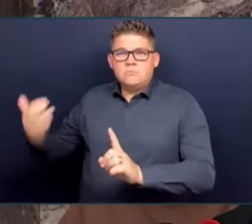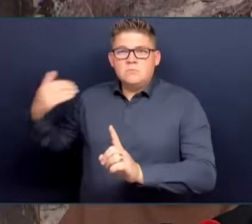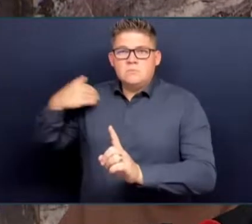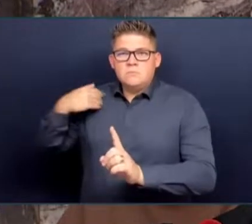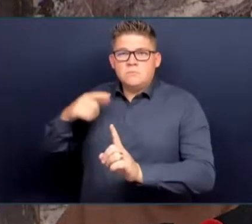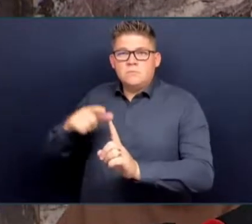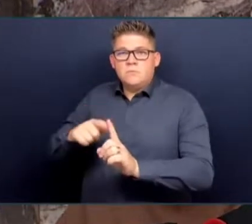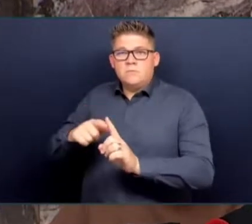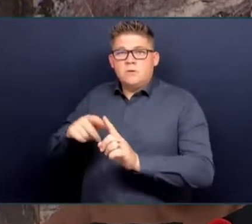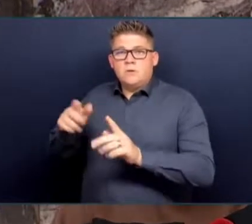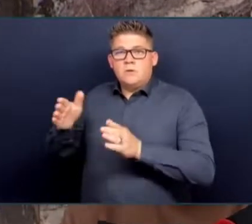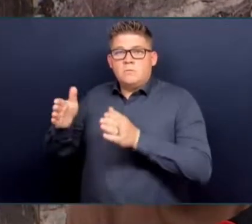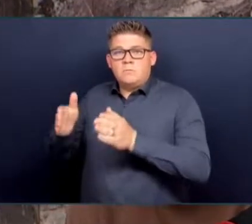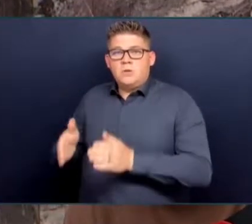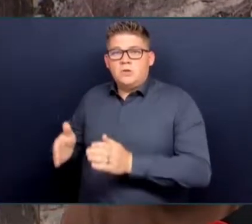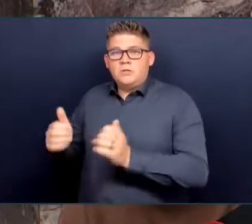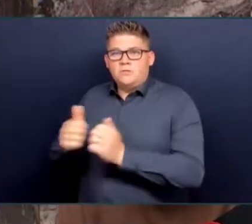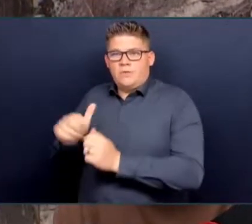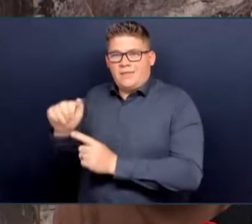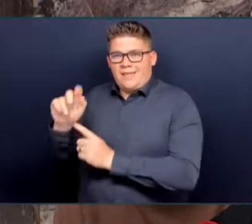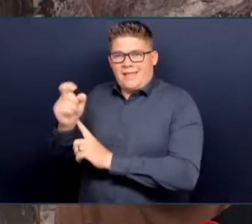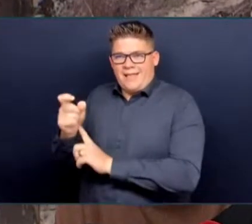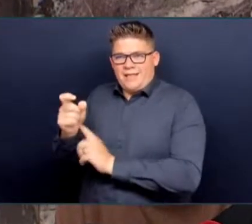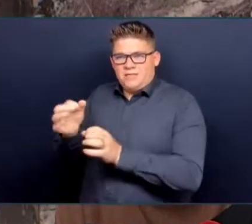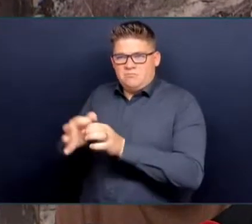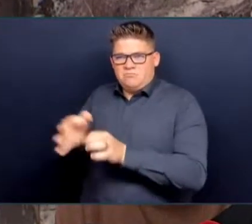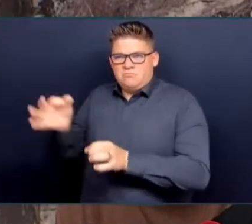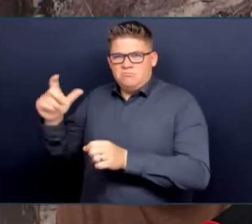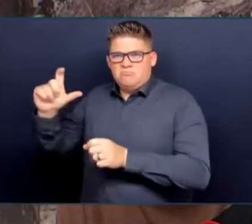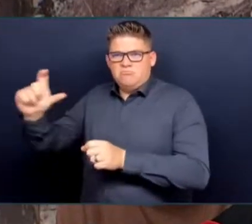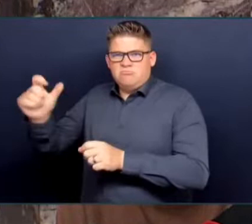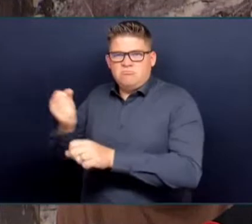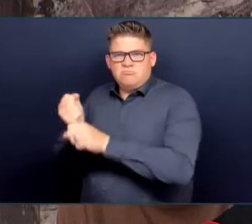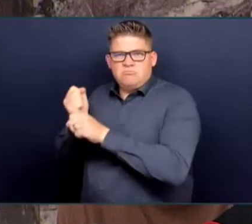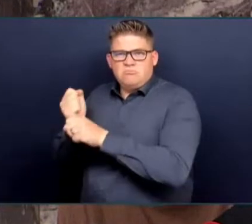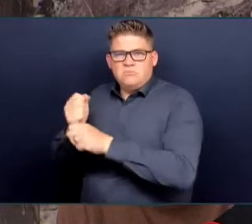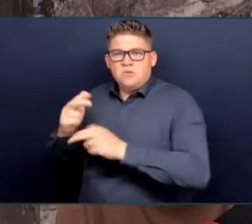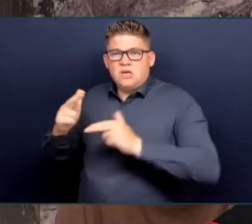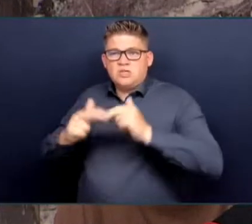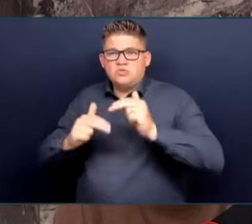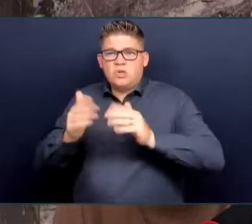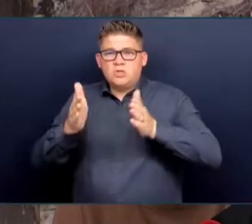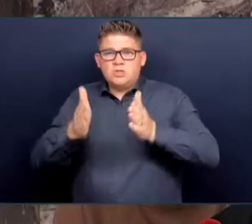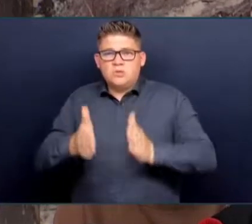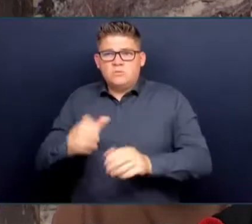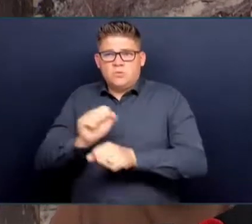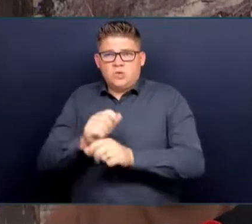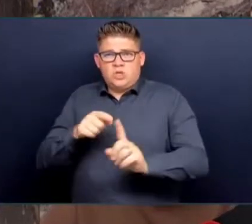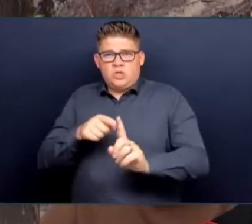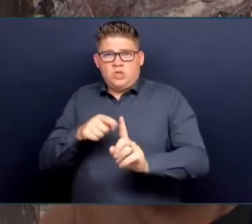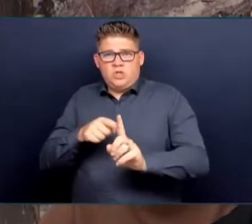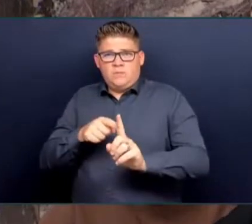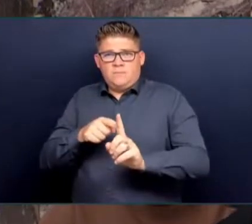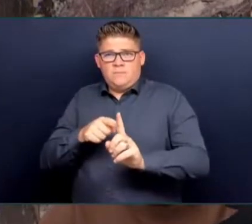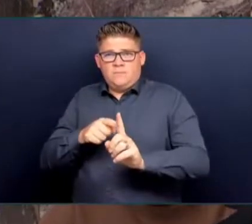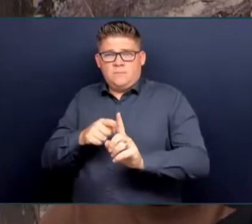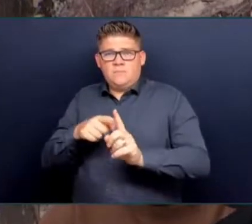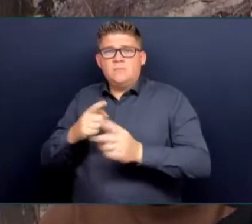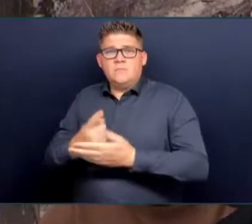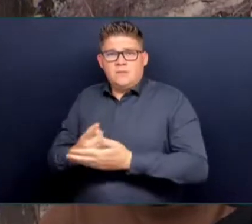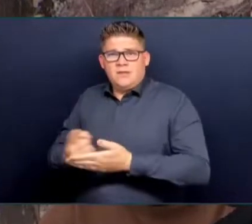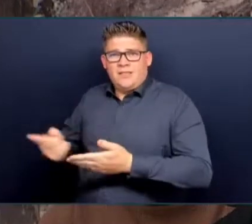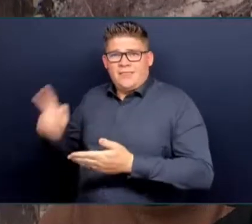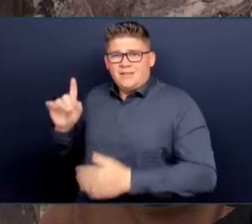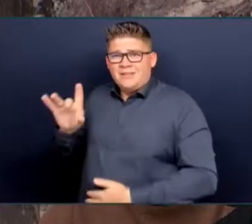site on the Maurice River. Last week, eight vehicles, including four RCMP vehicles and an ambulance,